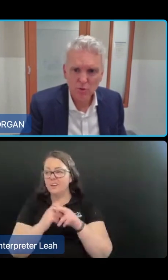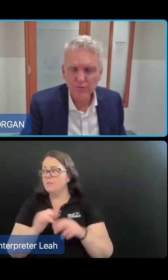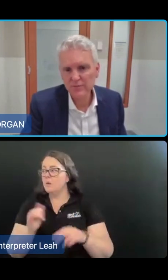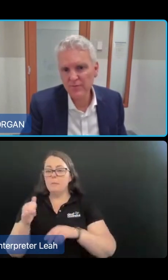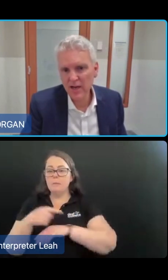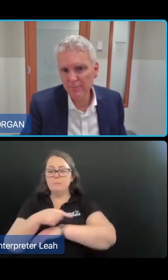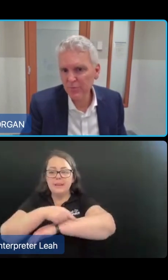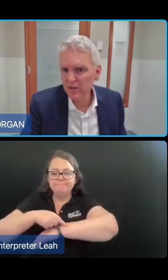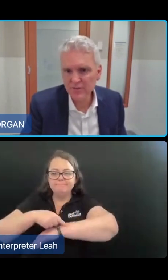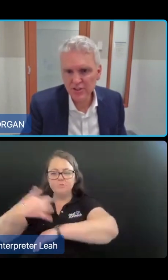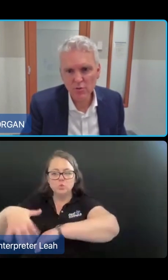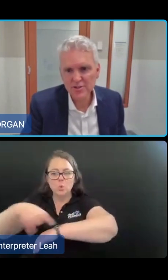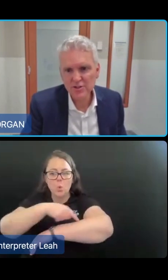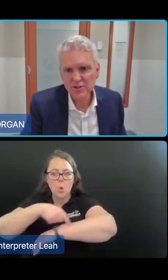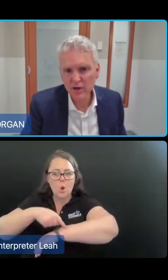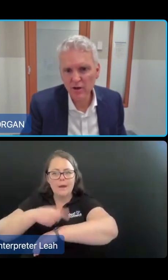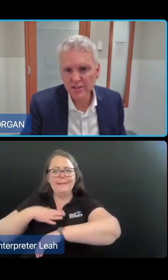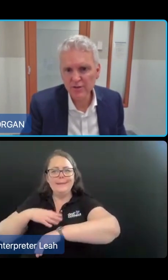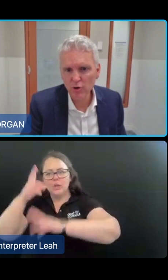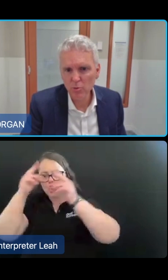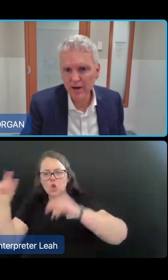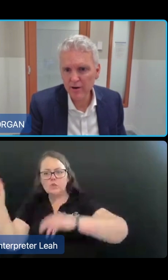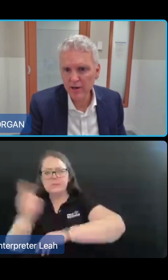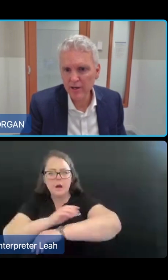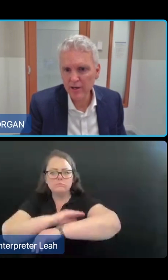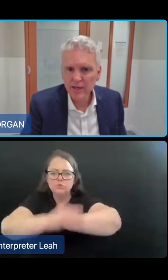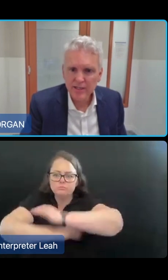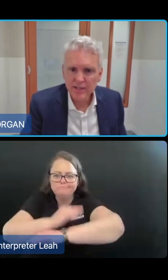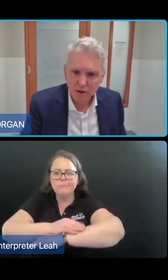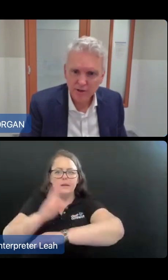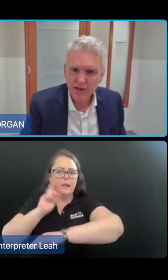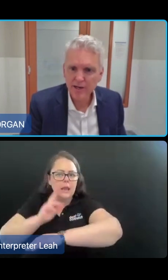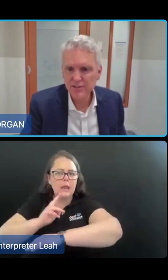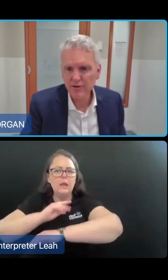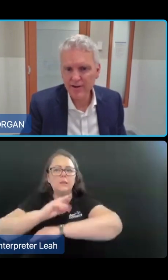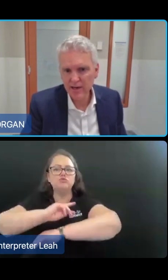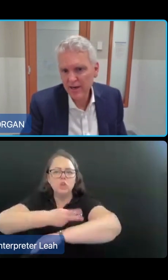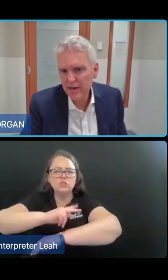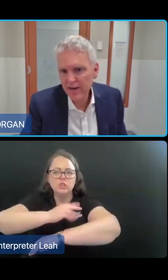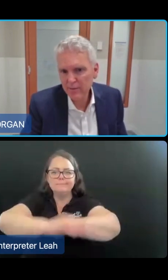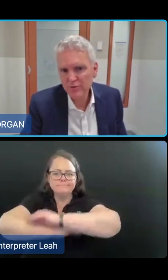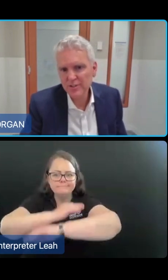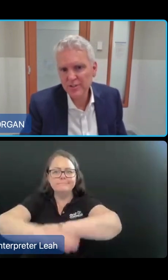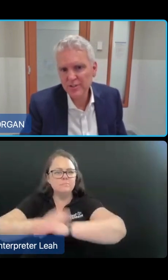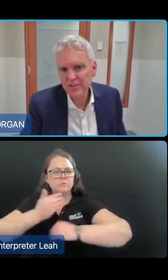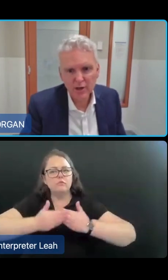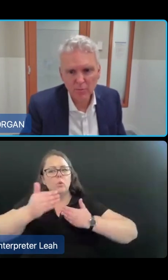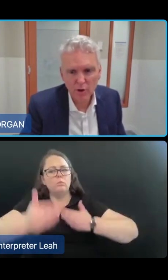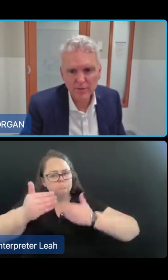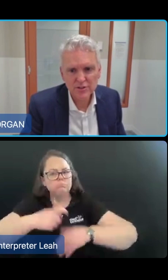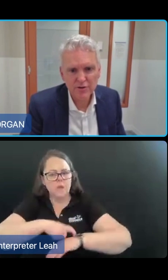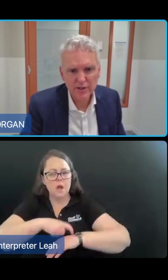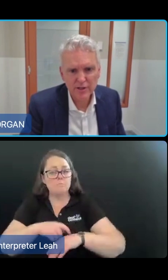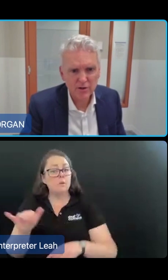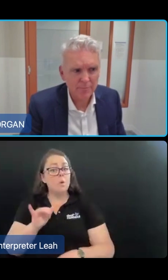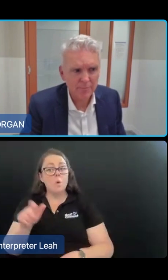transport, you know, for situations where a client's informal carer is on holiday and is unable to take them to medical